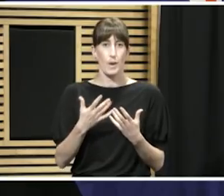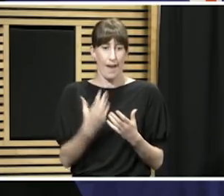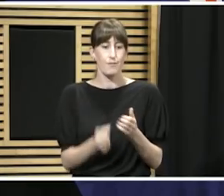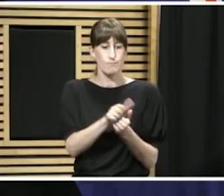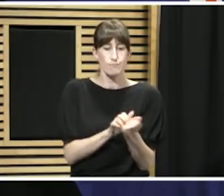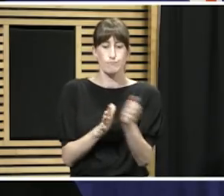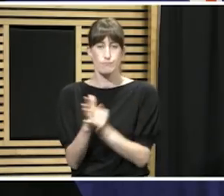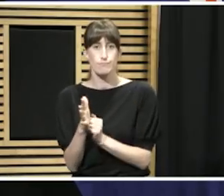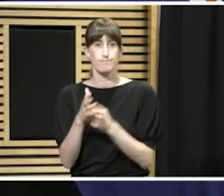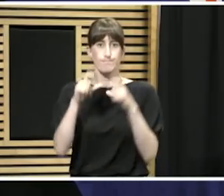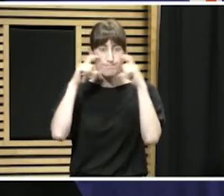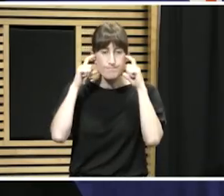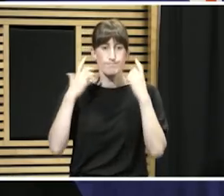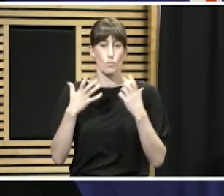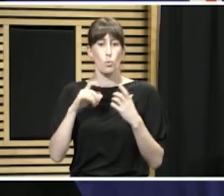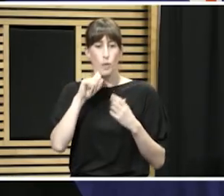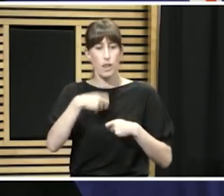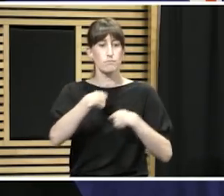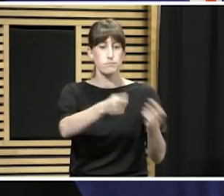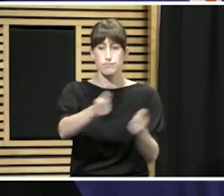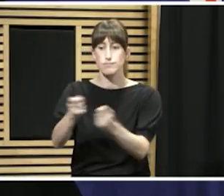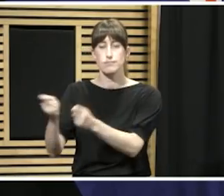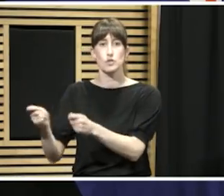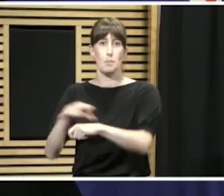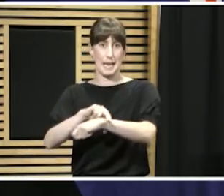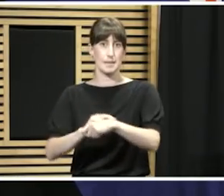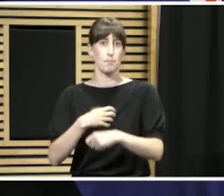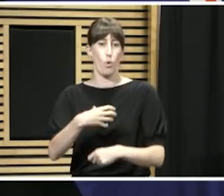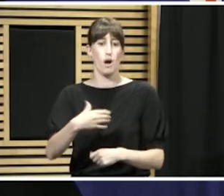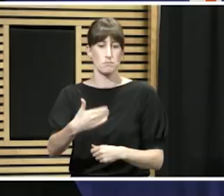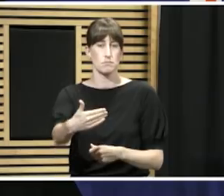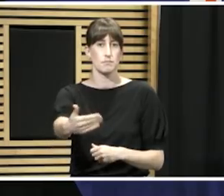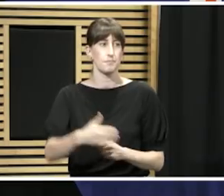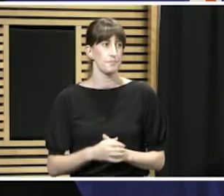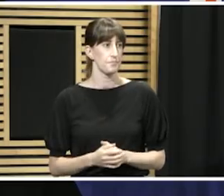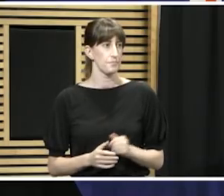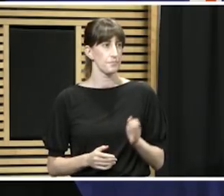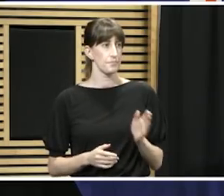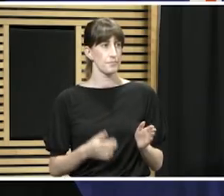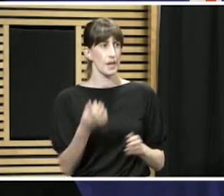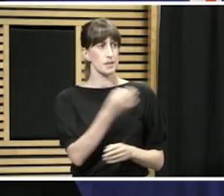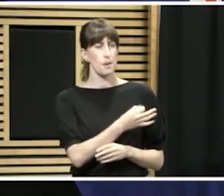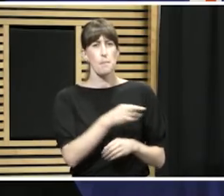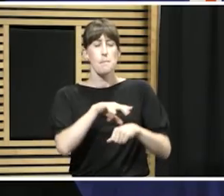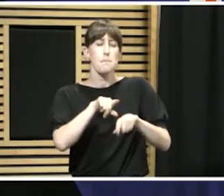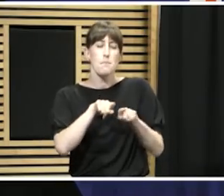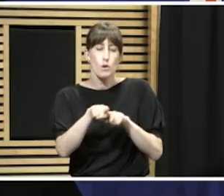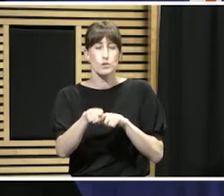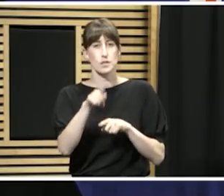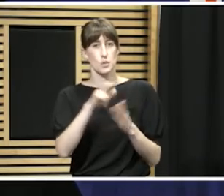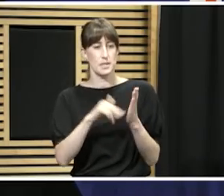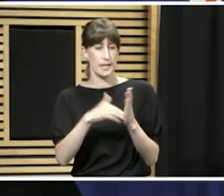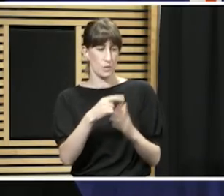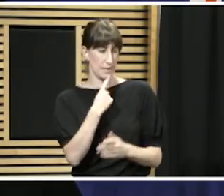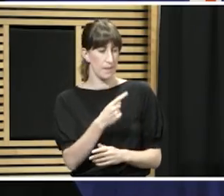PPE to them. And that's been a work in progress over the last week. And even though you say most people are complying, just looking around areas